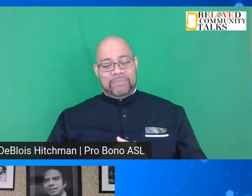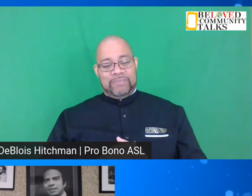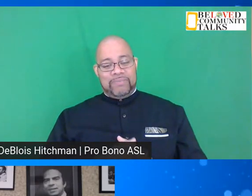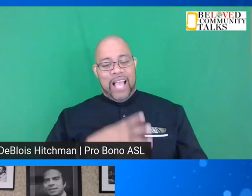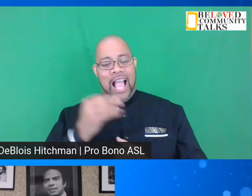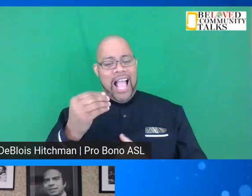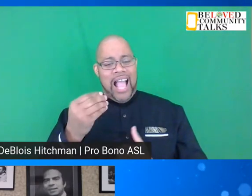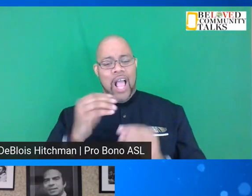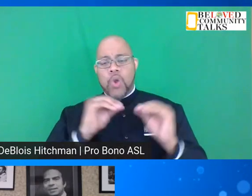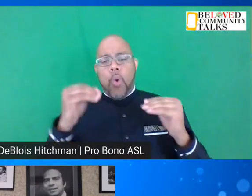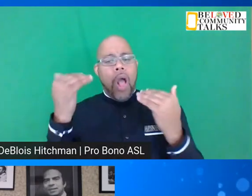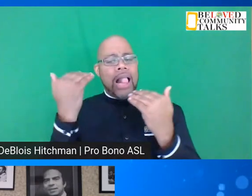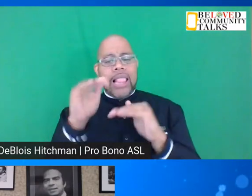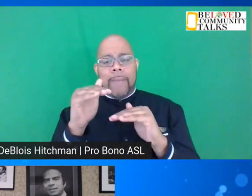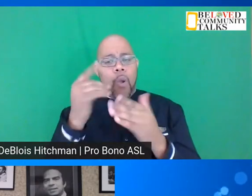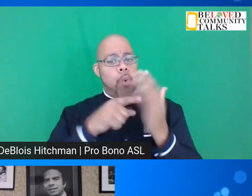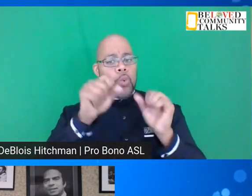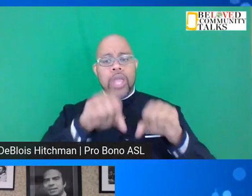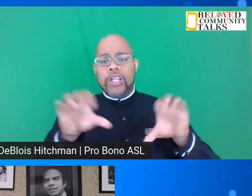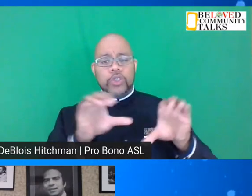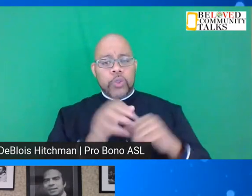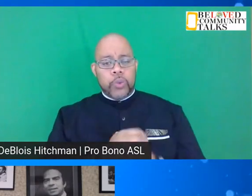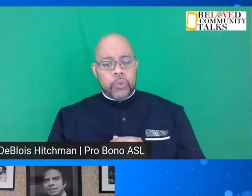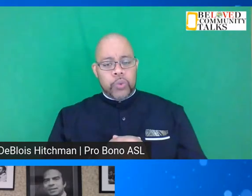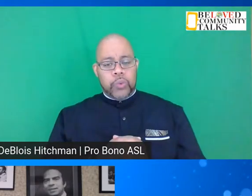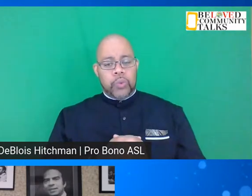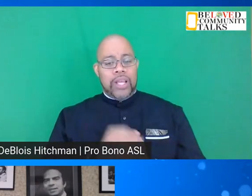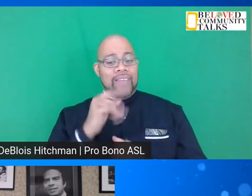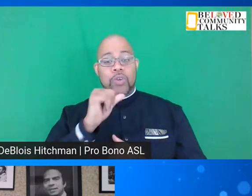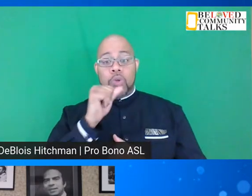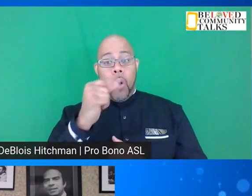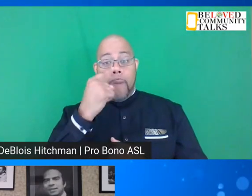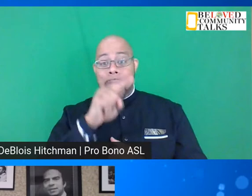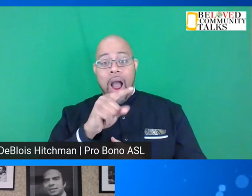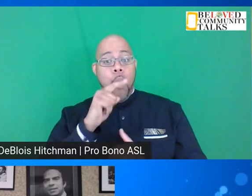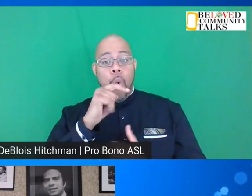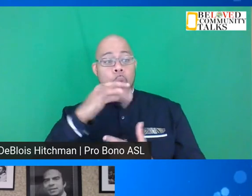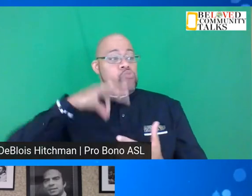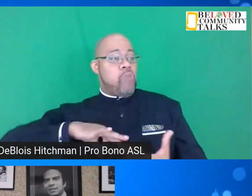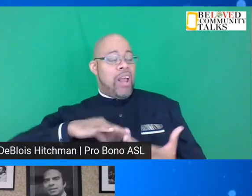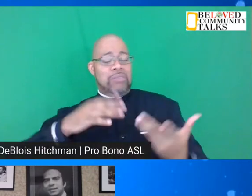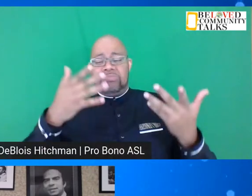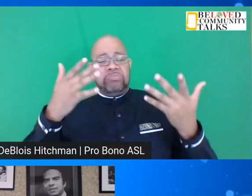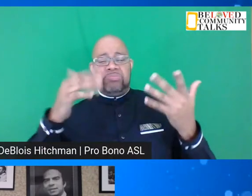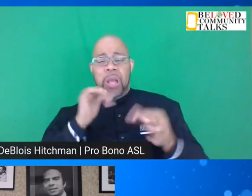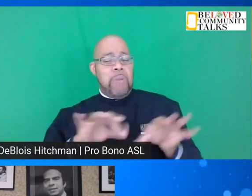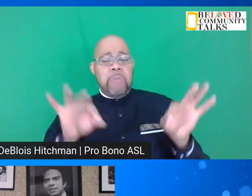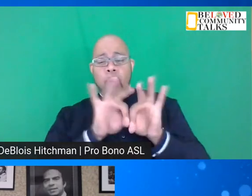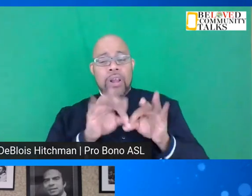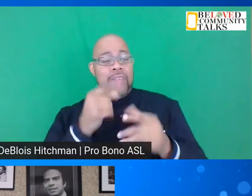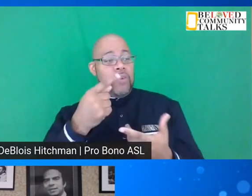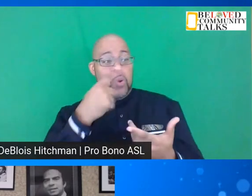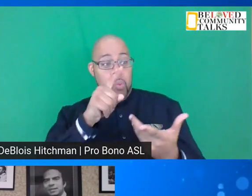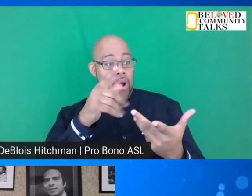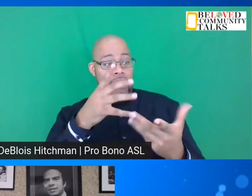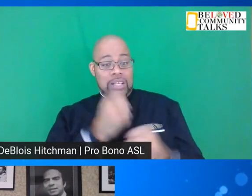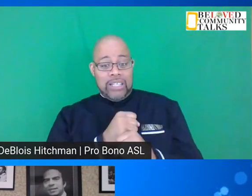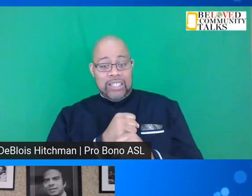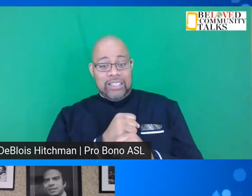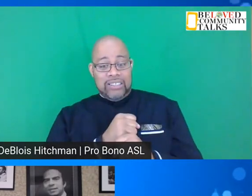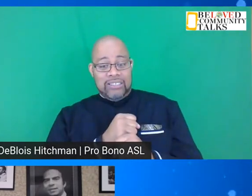there's no limit to what you can do if you don't mind who gets the credit and if you don't want to get rich.